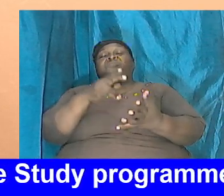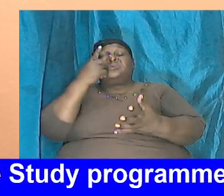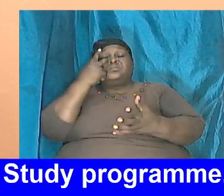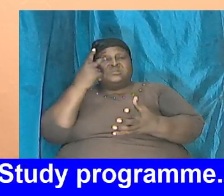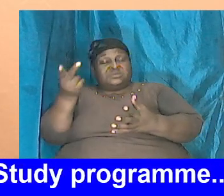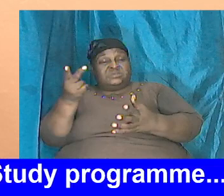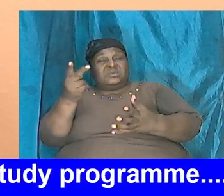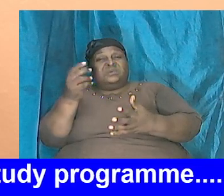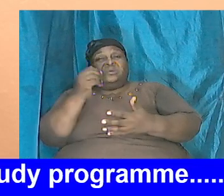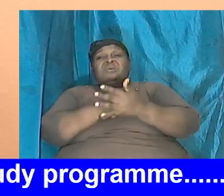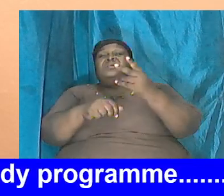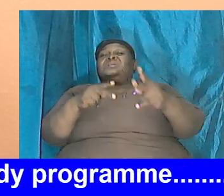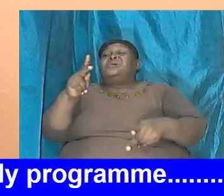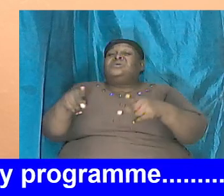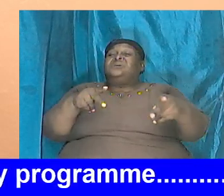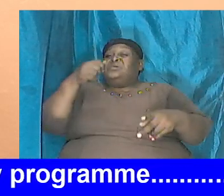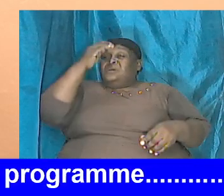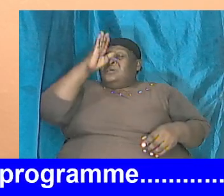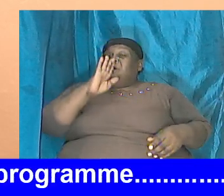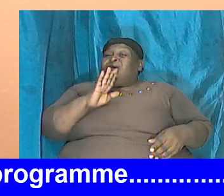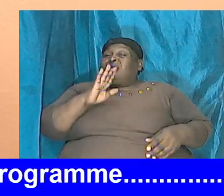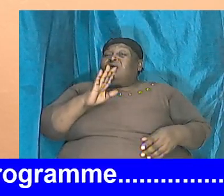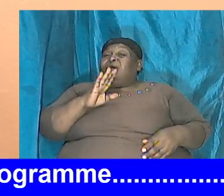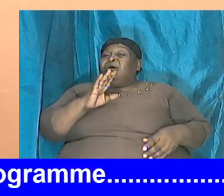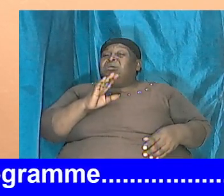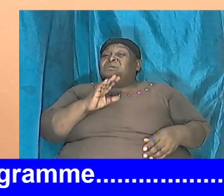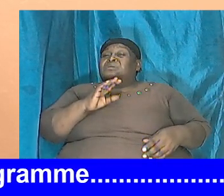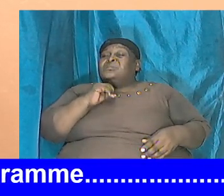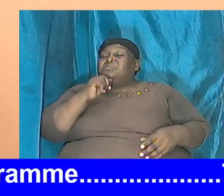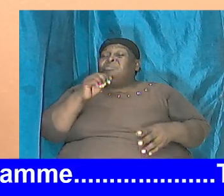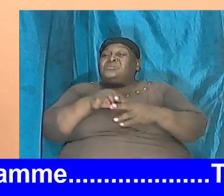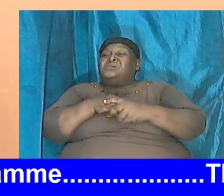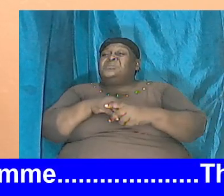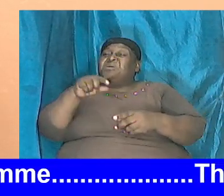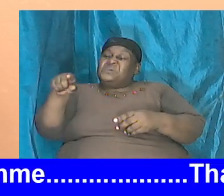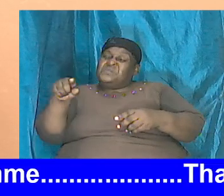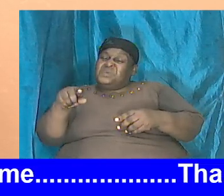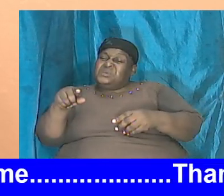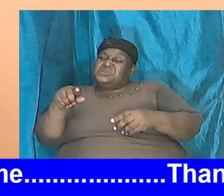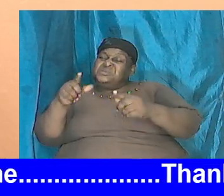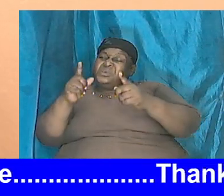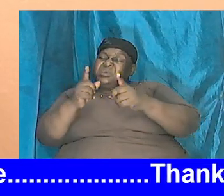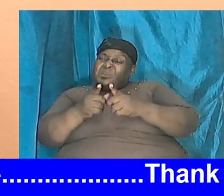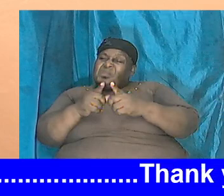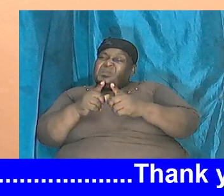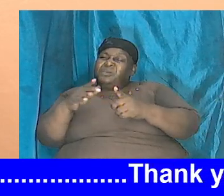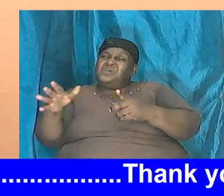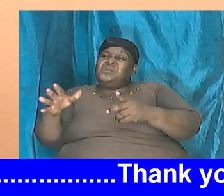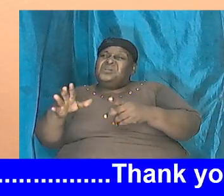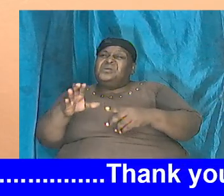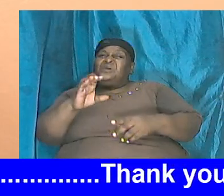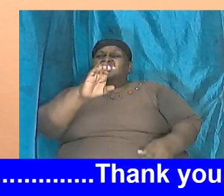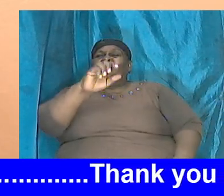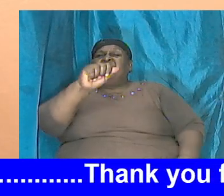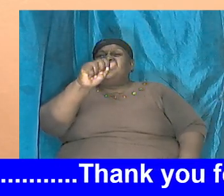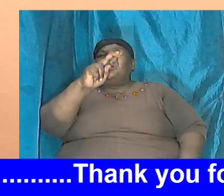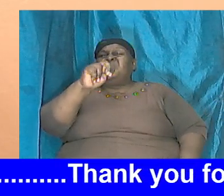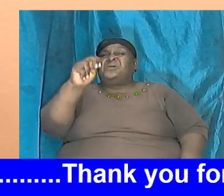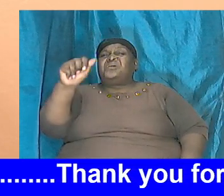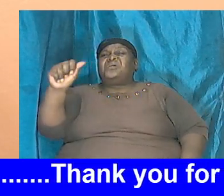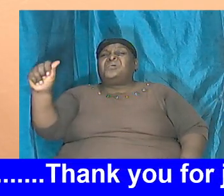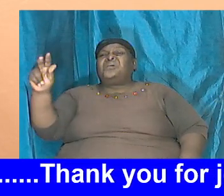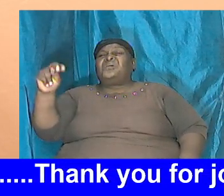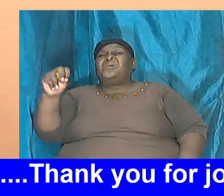say some folks are saying God is impartial this little one Canaan never do nothing his father do it why